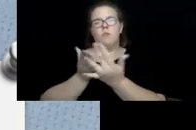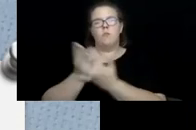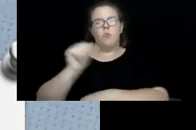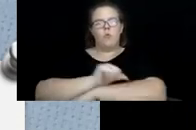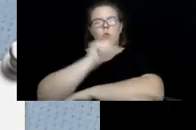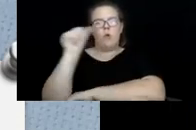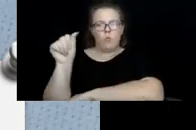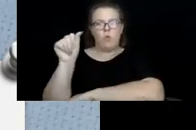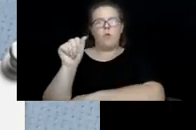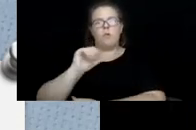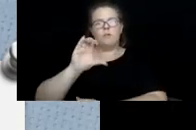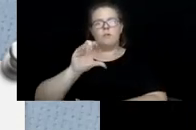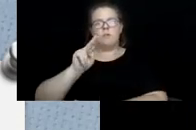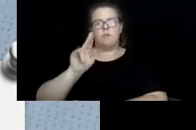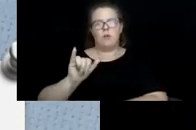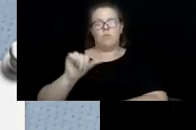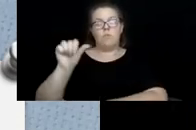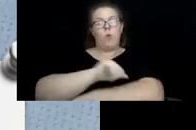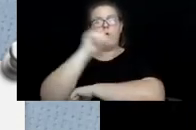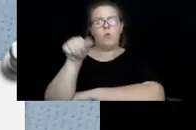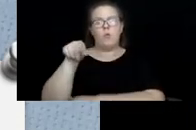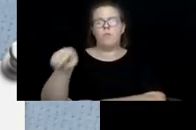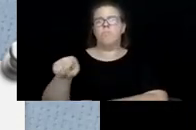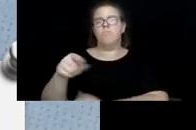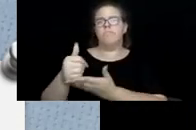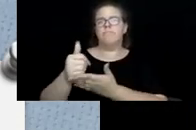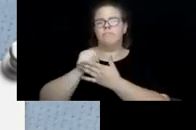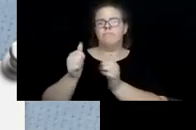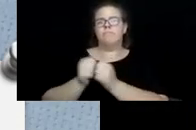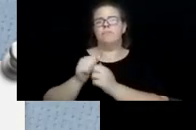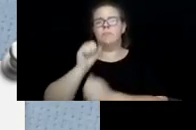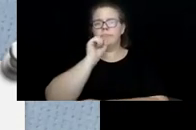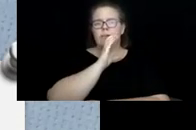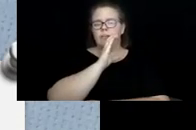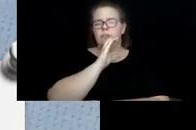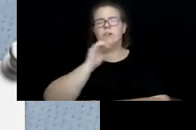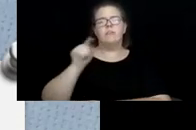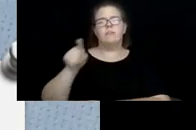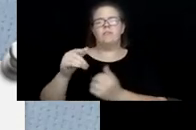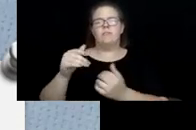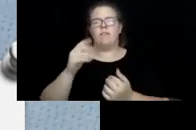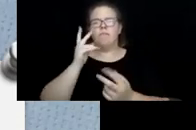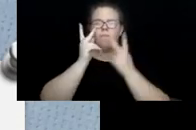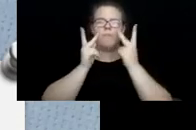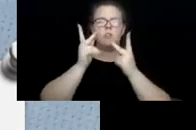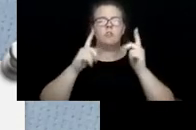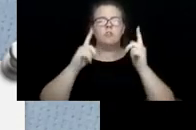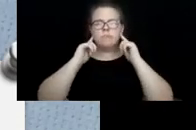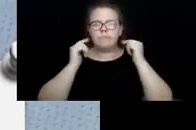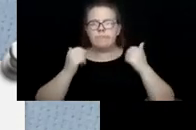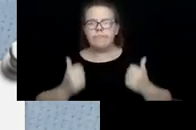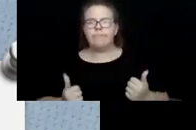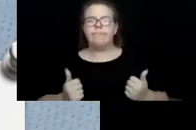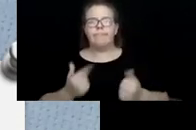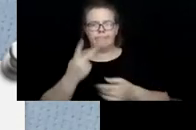Aurora helps us with, uh, helps us with seniors to have vision in hearing loss. And we are,